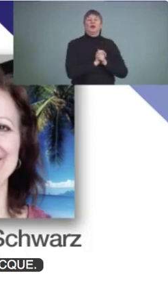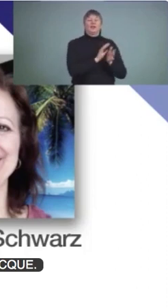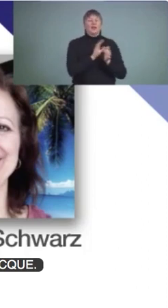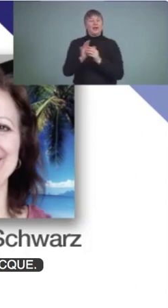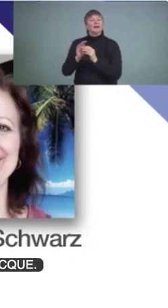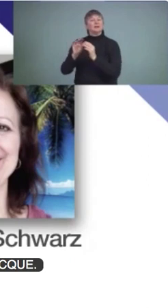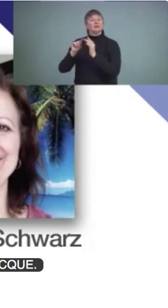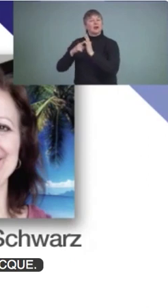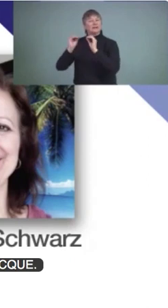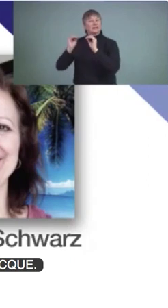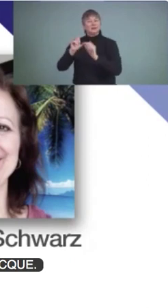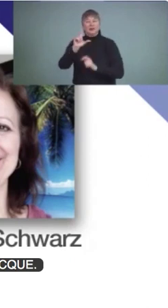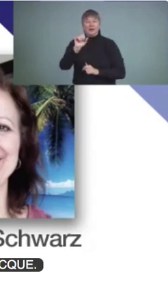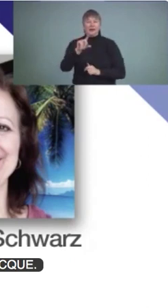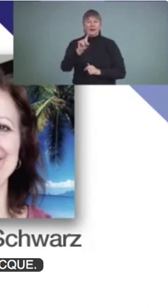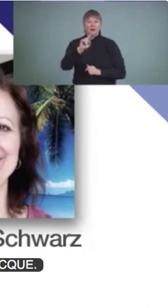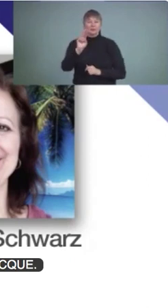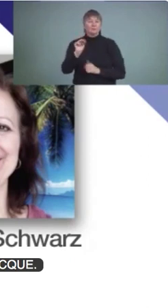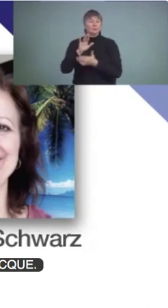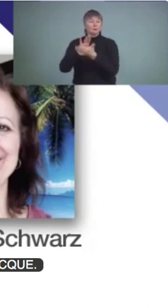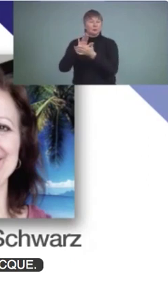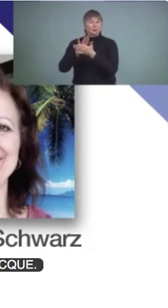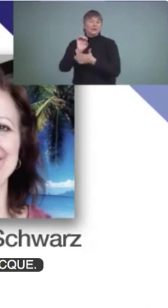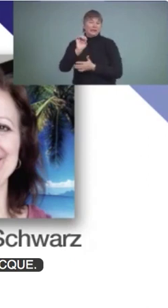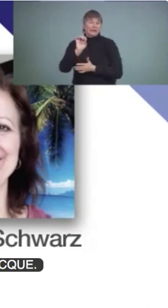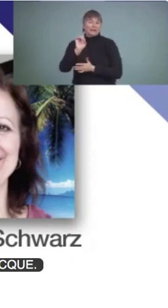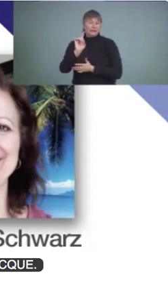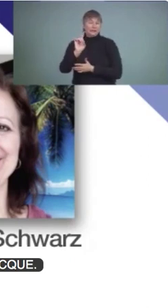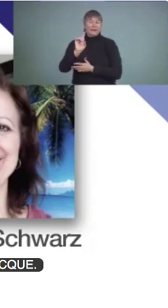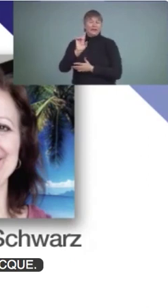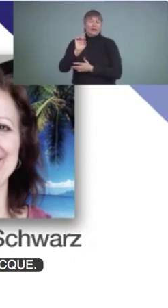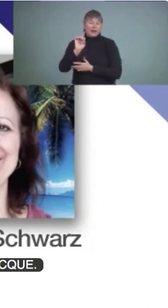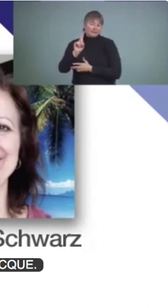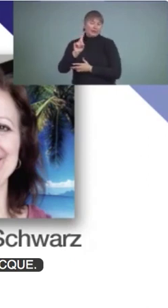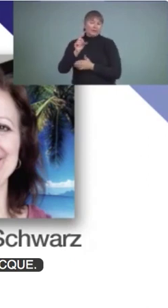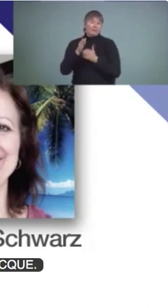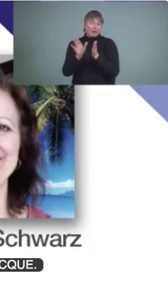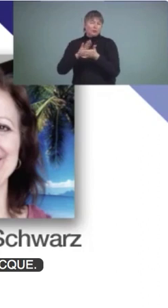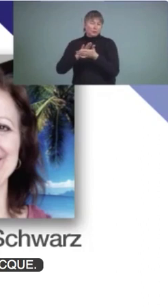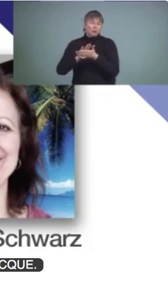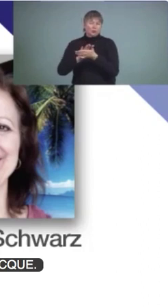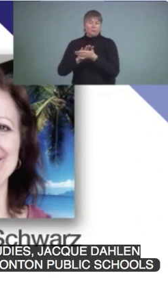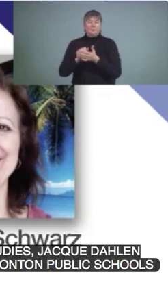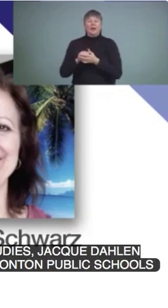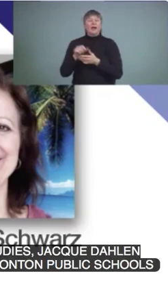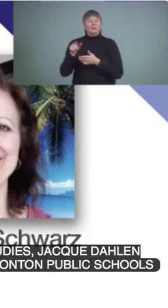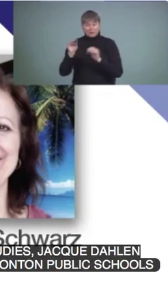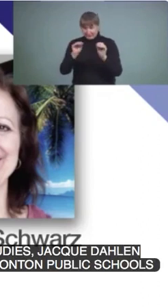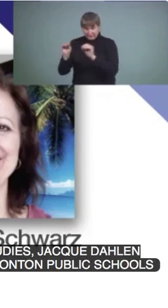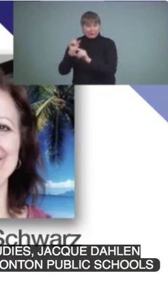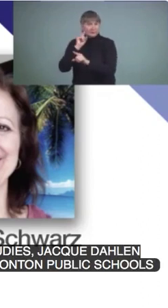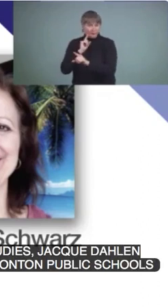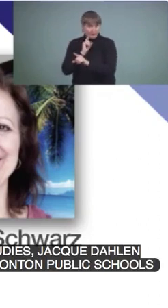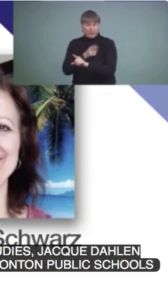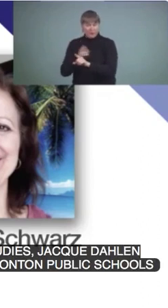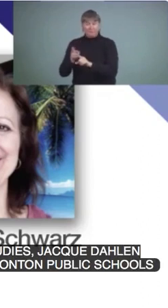at Lendrum School with Edmonton Public Schools as a deaf, as a teacher of the deaf and hard of hearing. While continuing